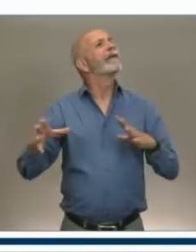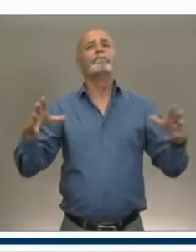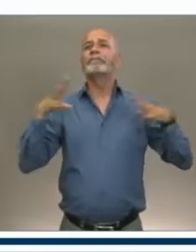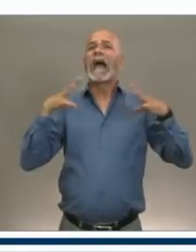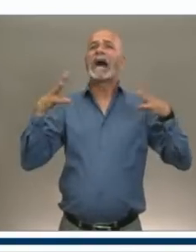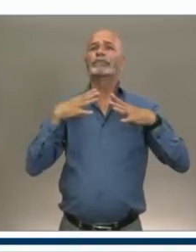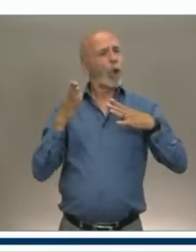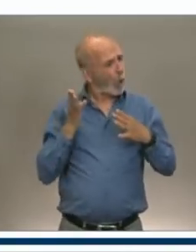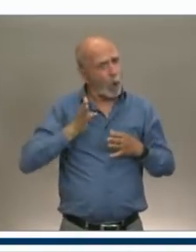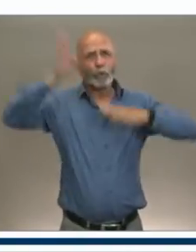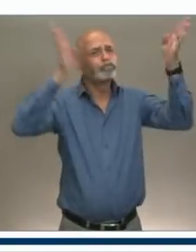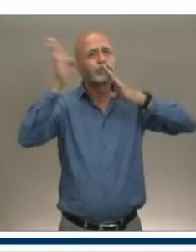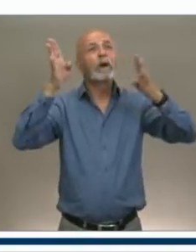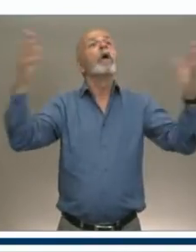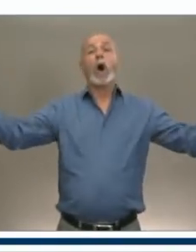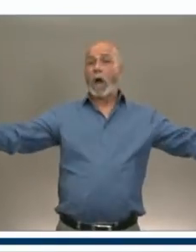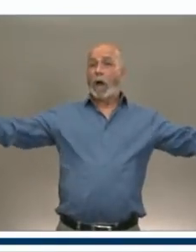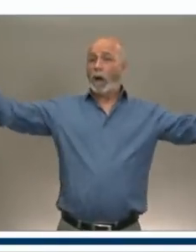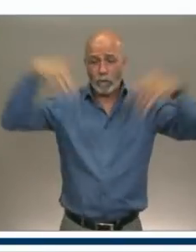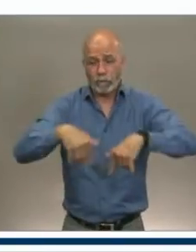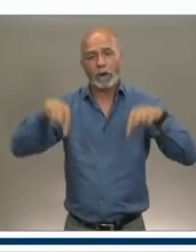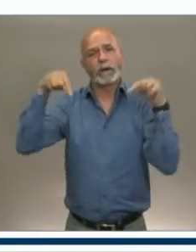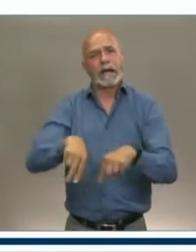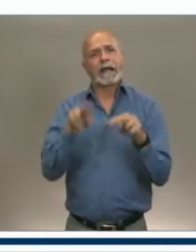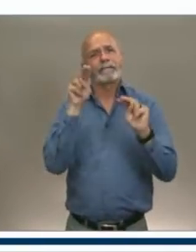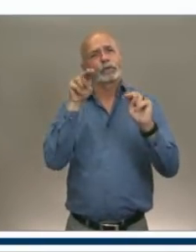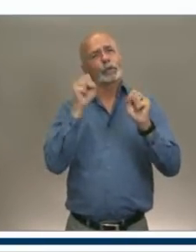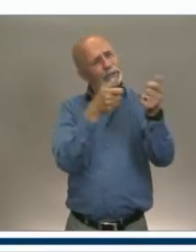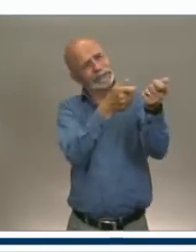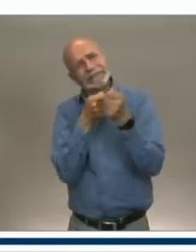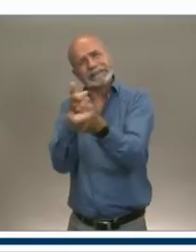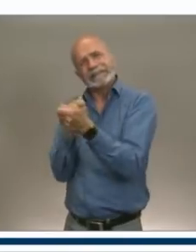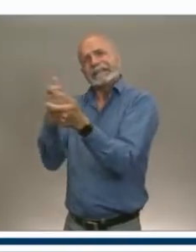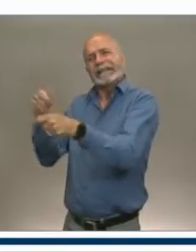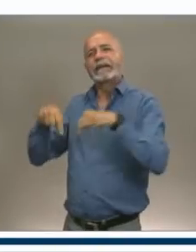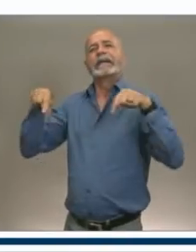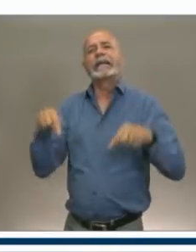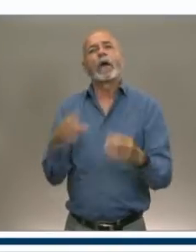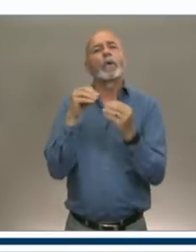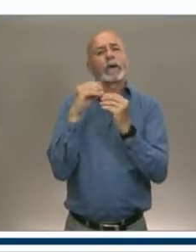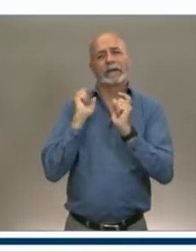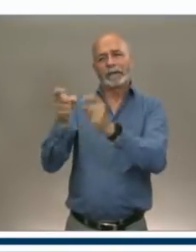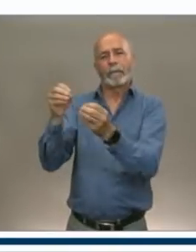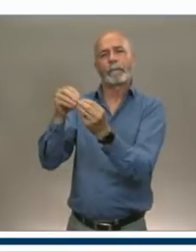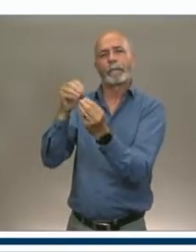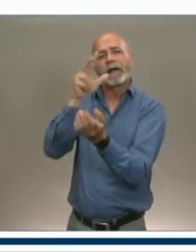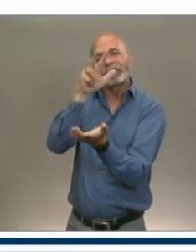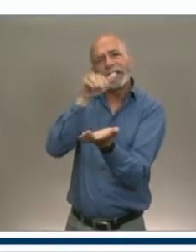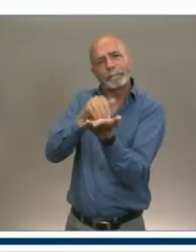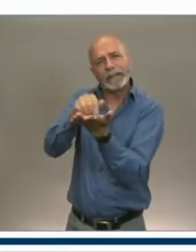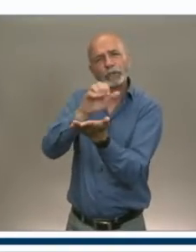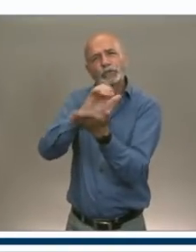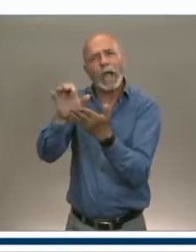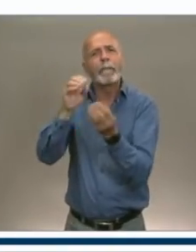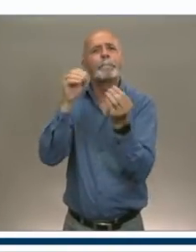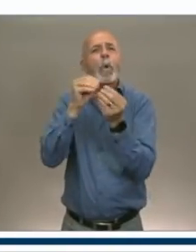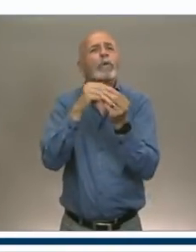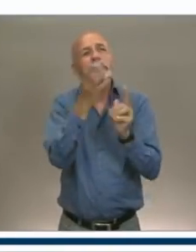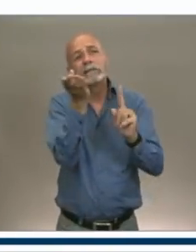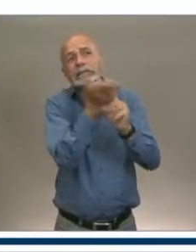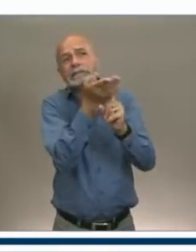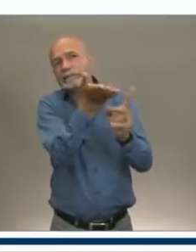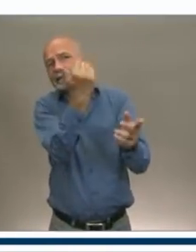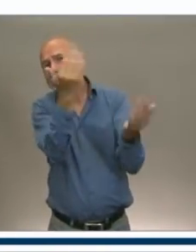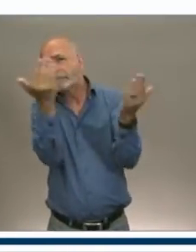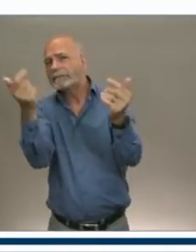We are investing an additional $3 million in tourism marketing initiatives this year and this will bring the total consumer